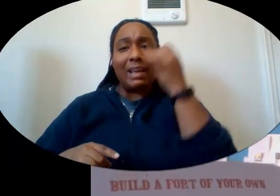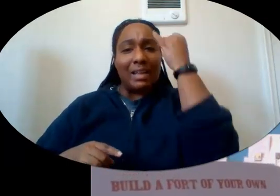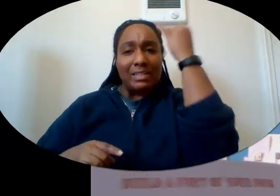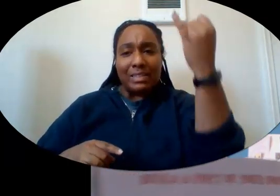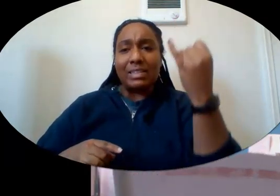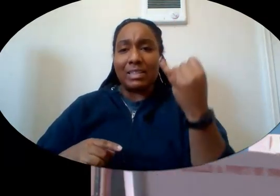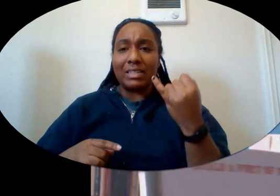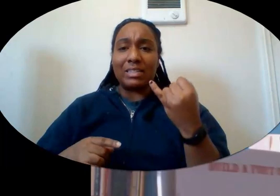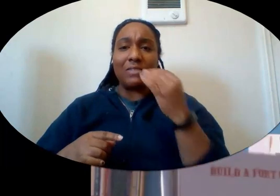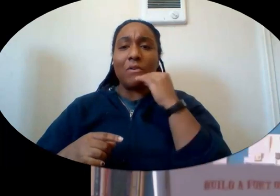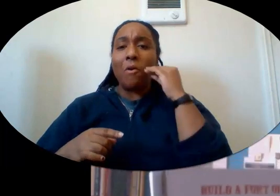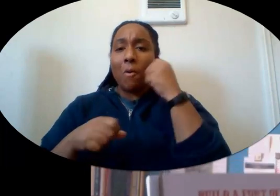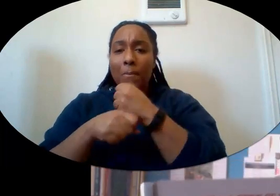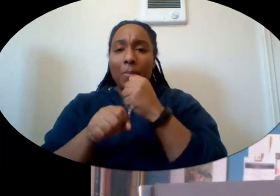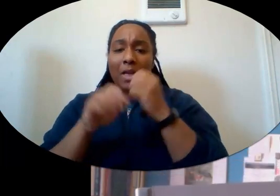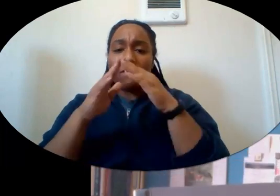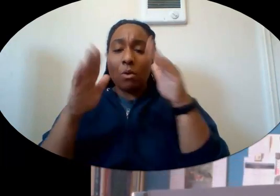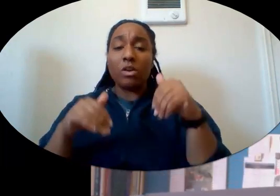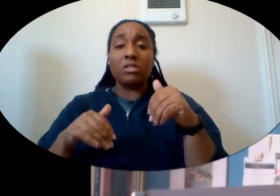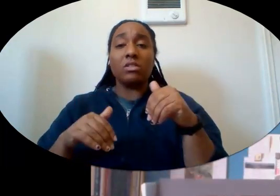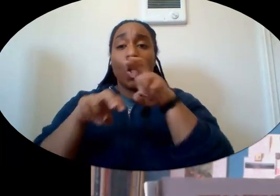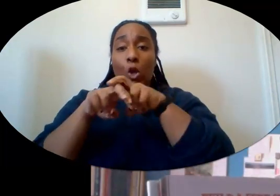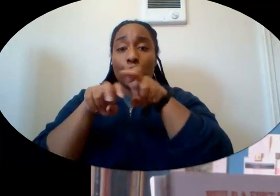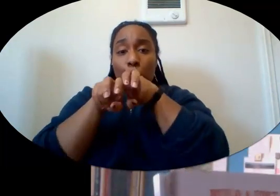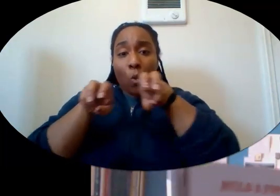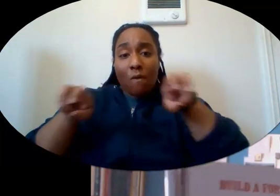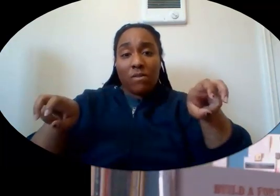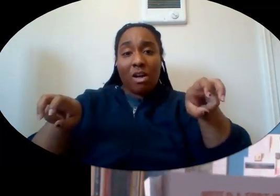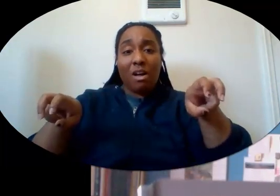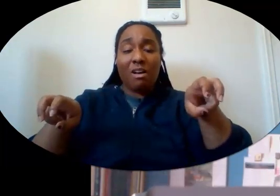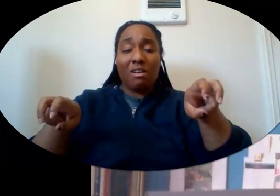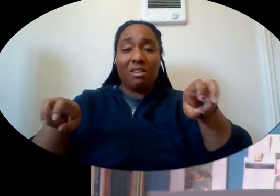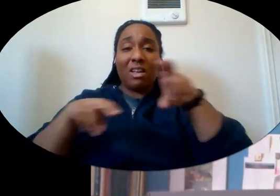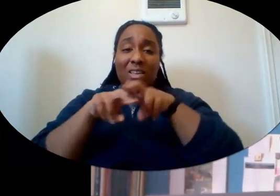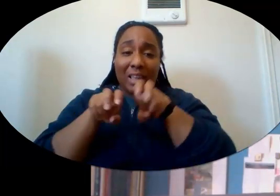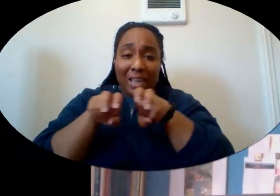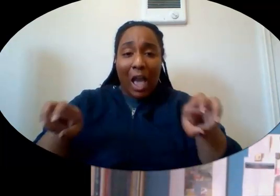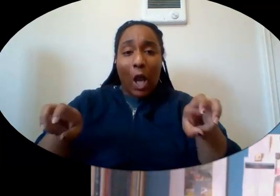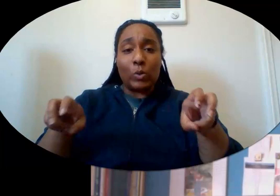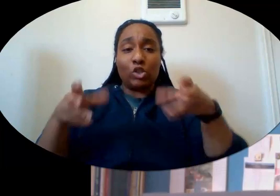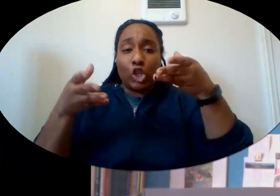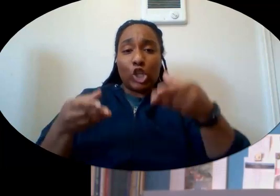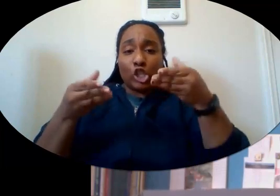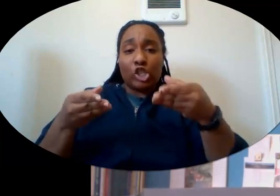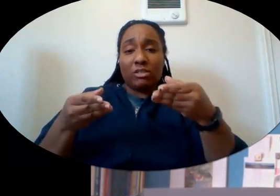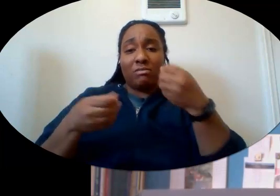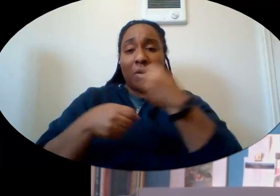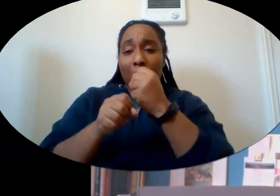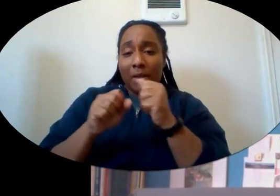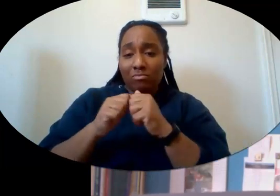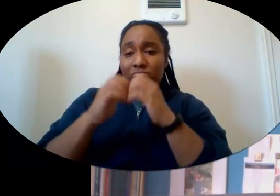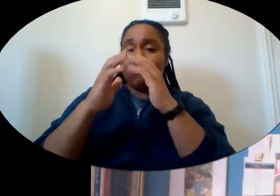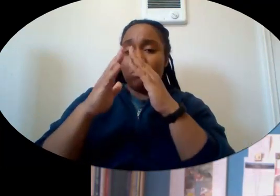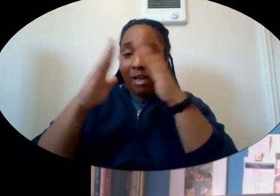homemade forts. There's the sofa fort. You can take the couch cushions and create a fort with those. This is the kitchen